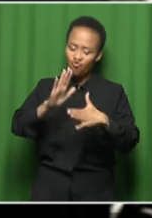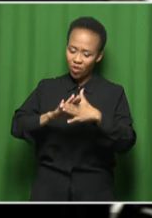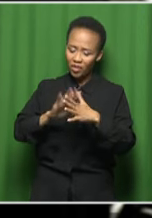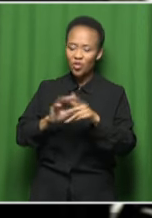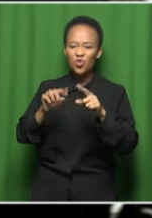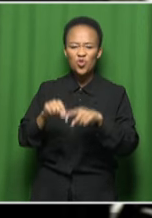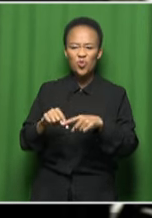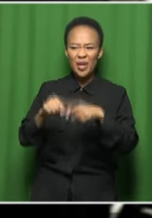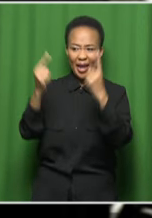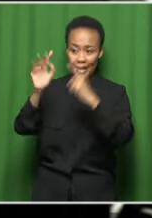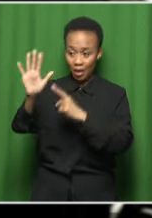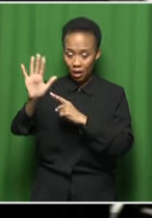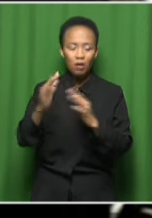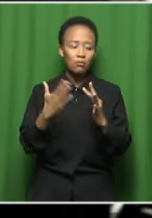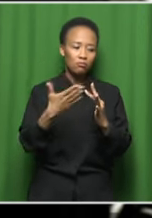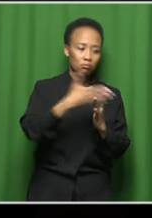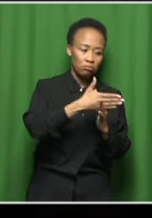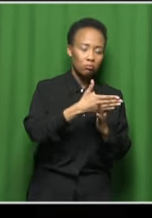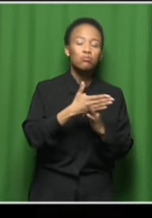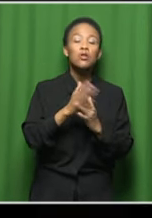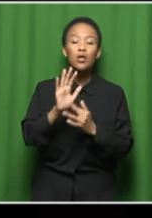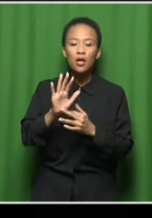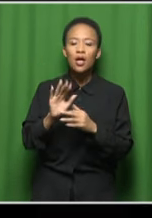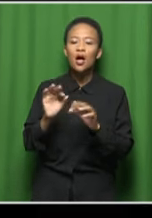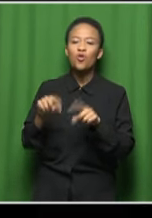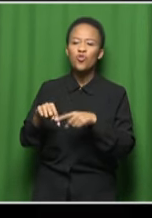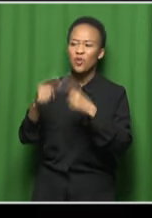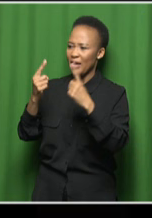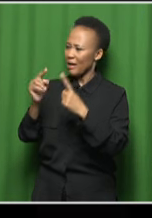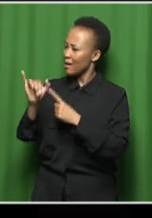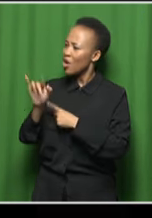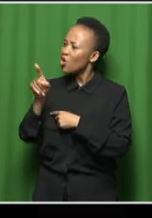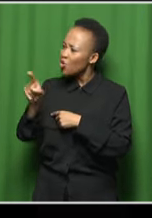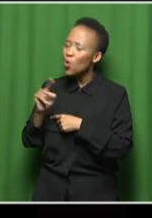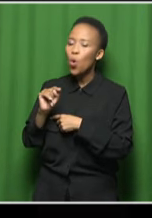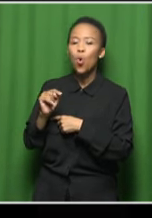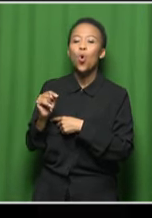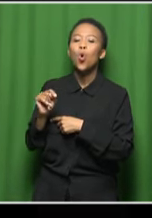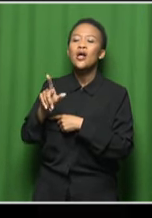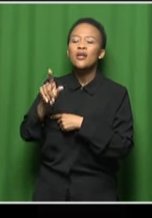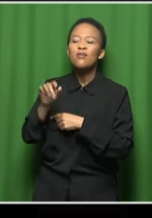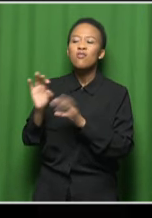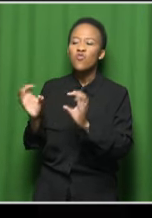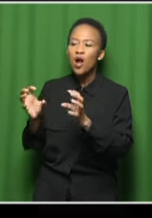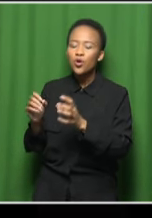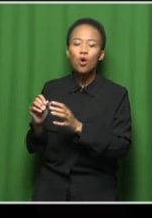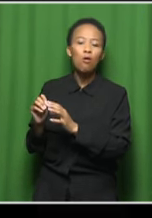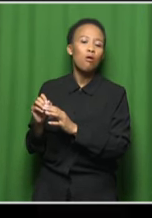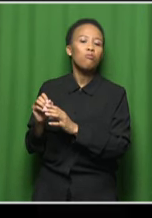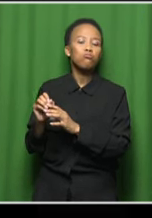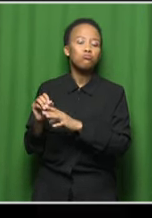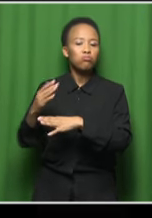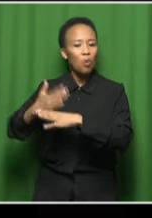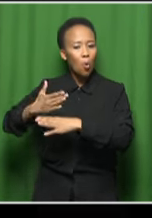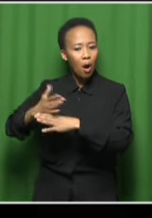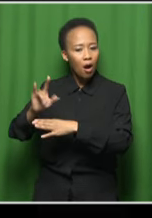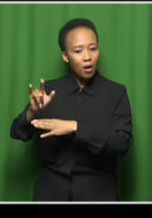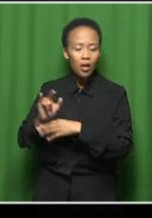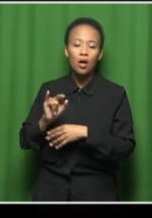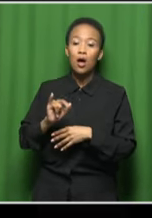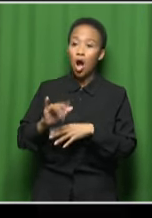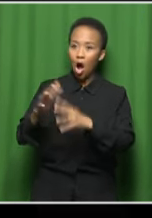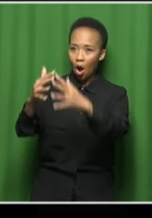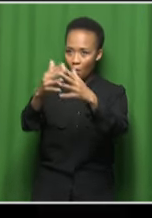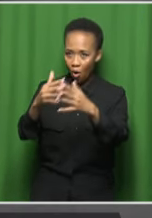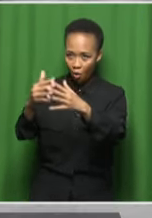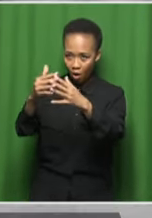And speaking of uniqueness of South African jazz music, how then, as a radio presenter, how do you balance American jazz music, for